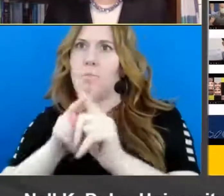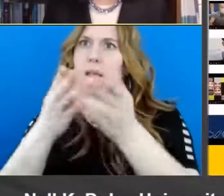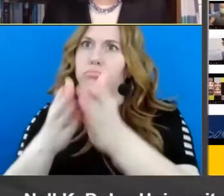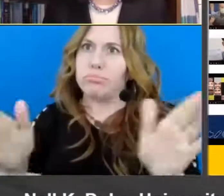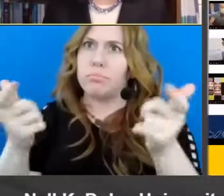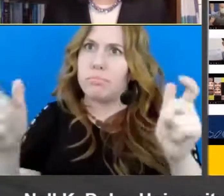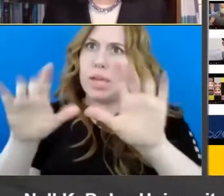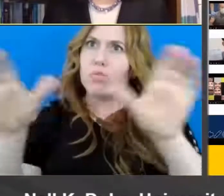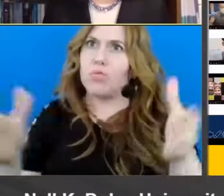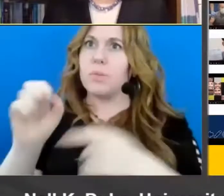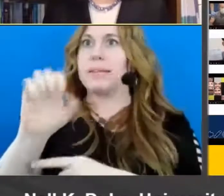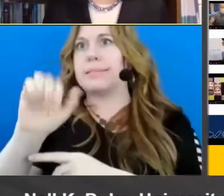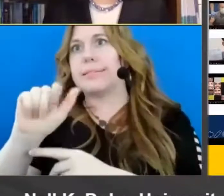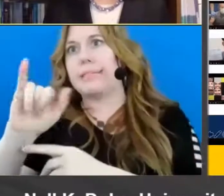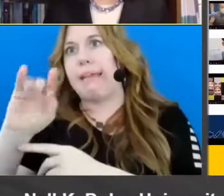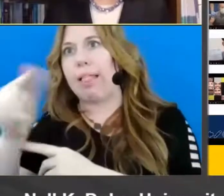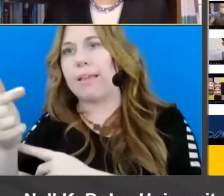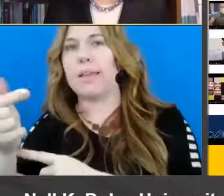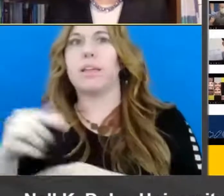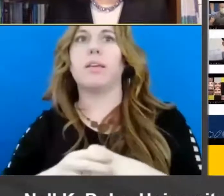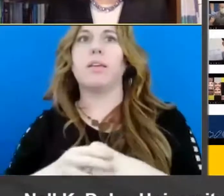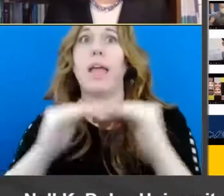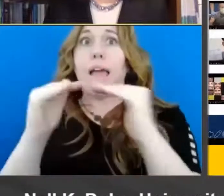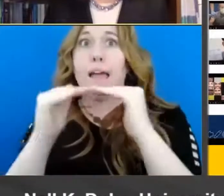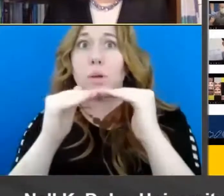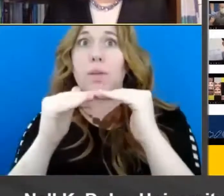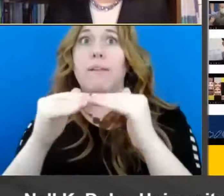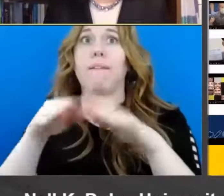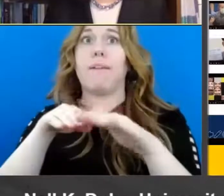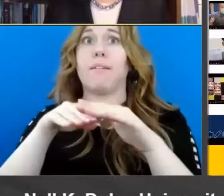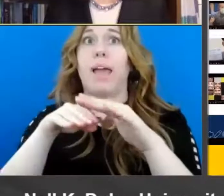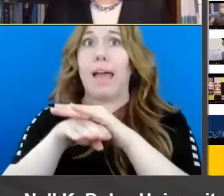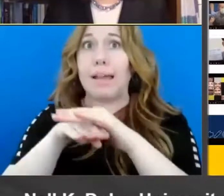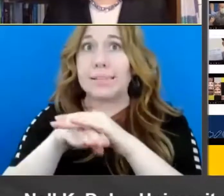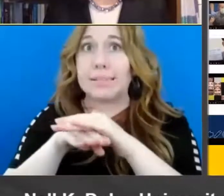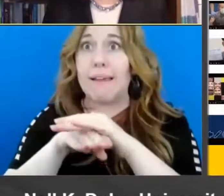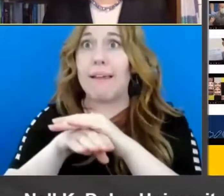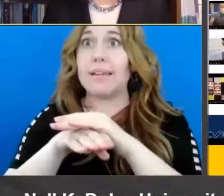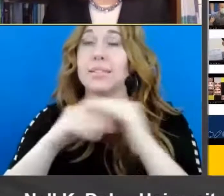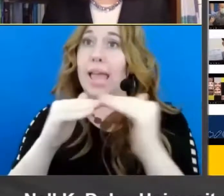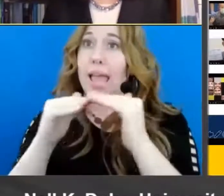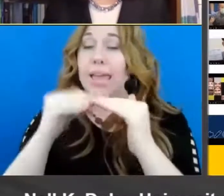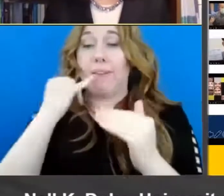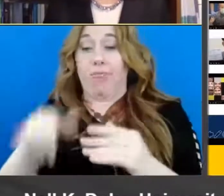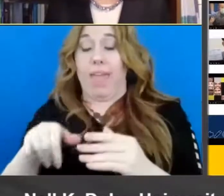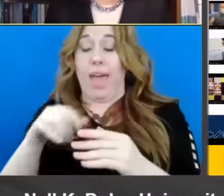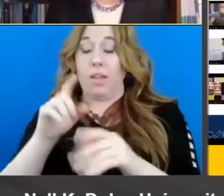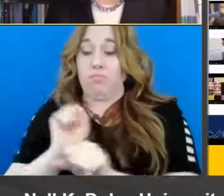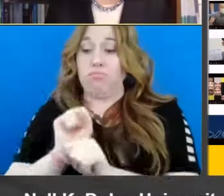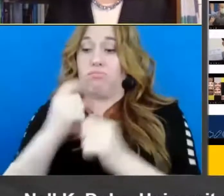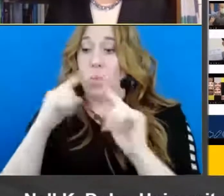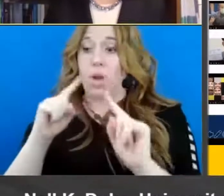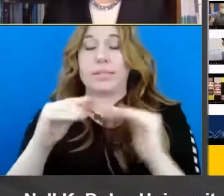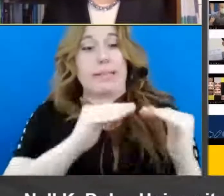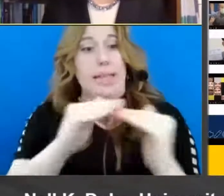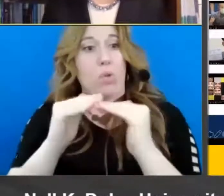access. For example, if we know a particular practice is effective, is it equitably distributed across the population of classrooms